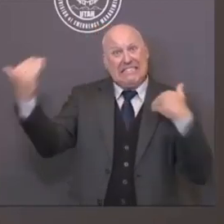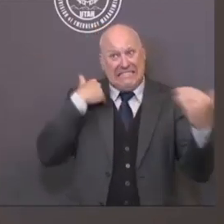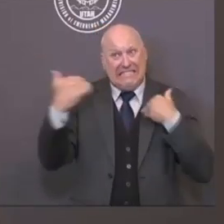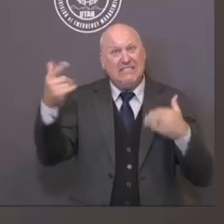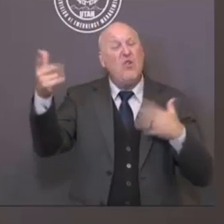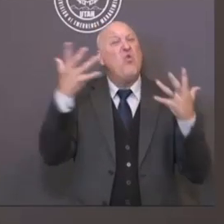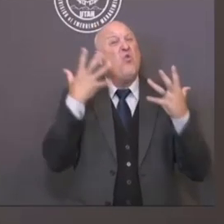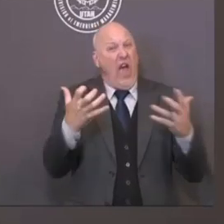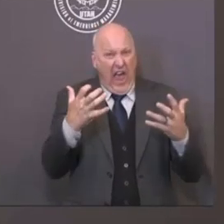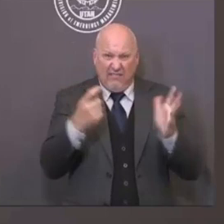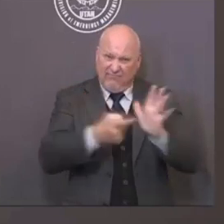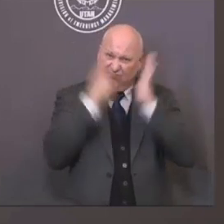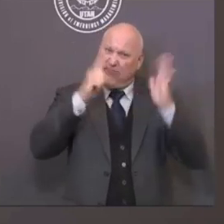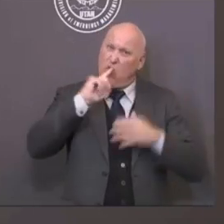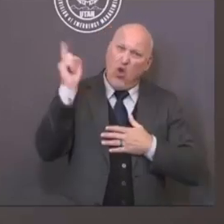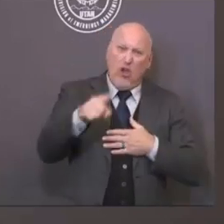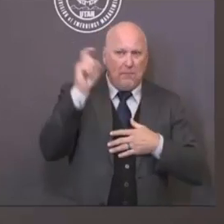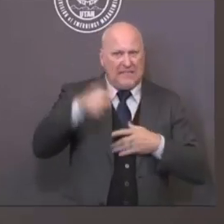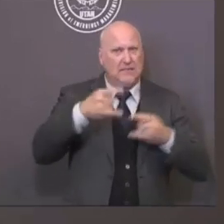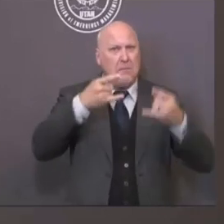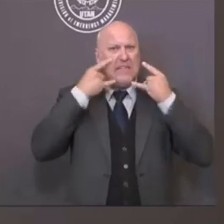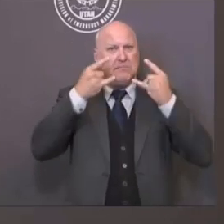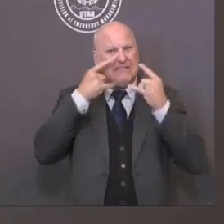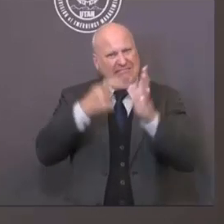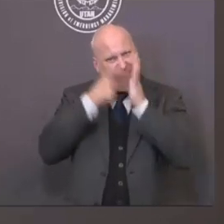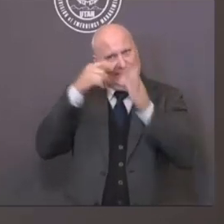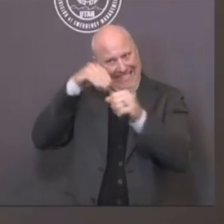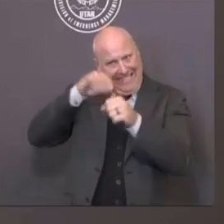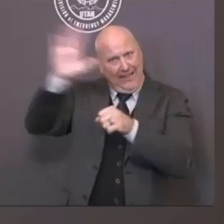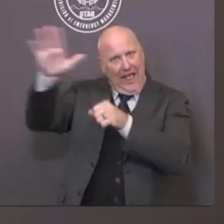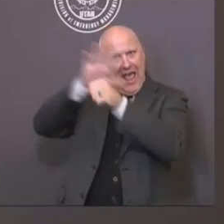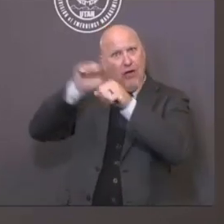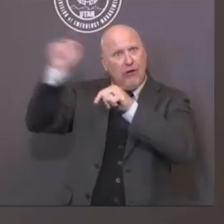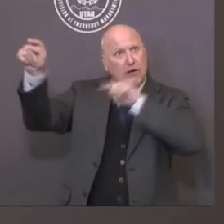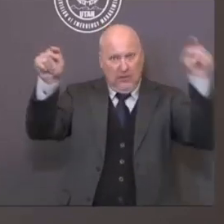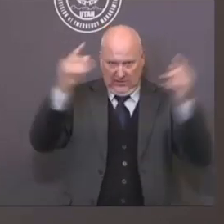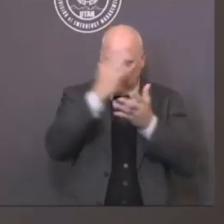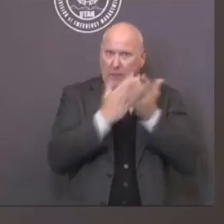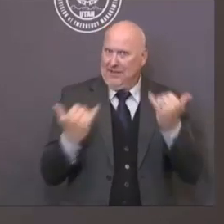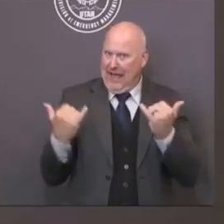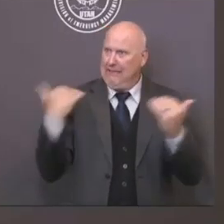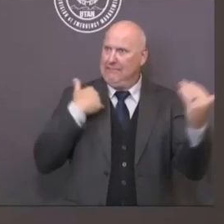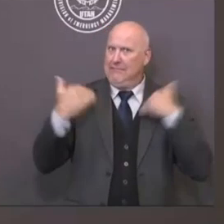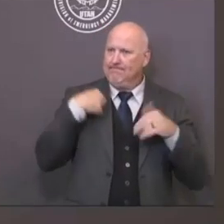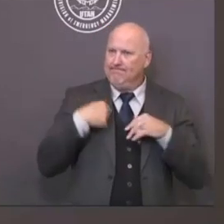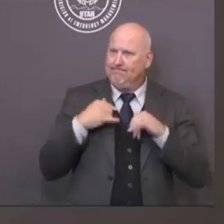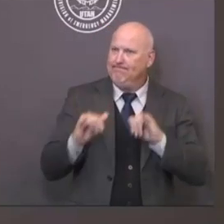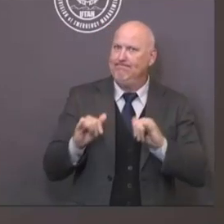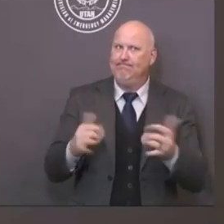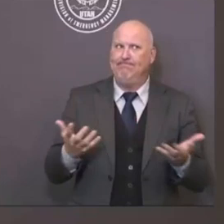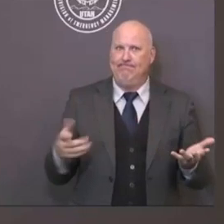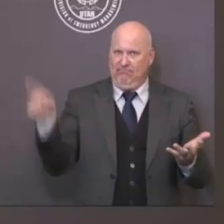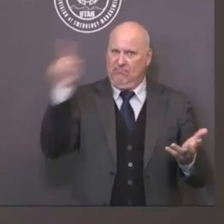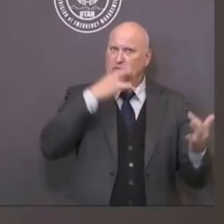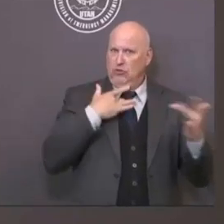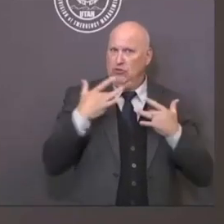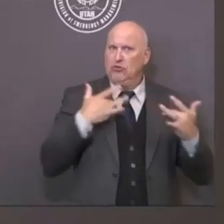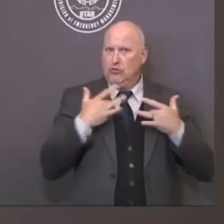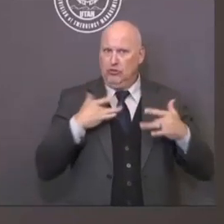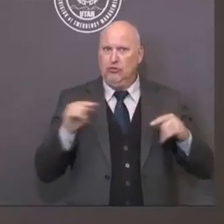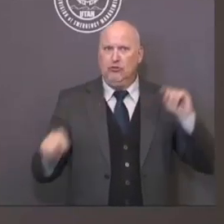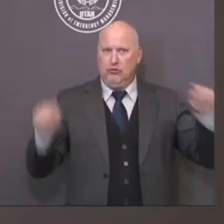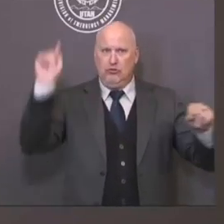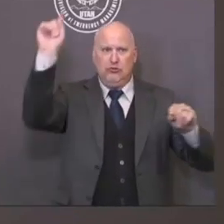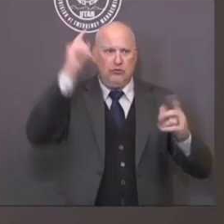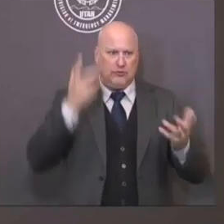County, Grand County, and the city of Springdale just outside of Zion Park. That's been a local request which we've granted,